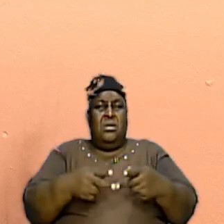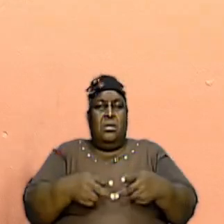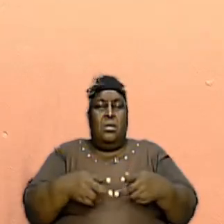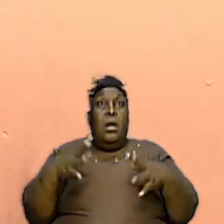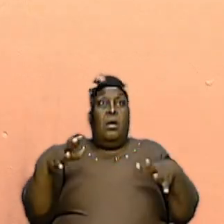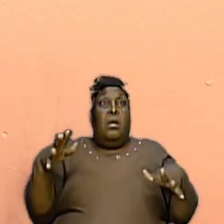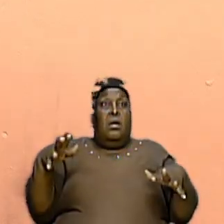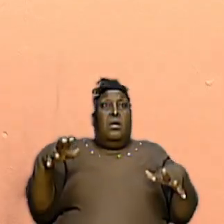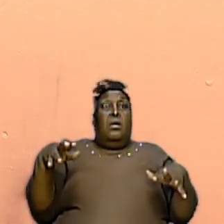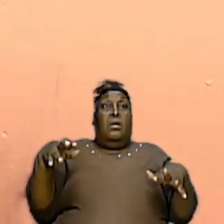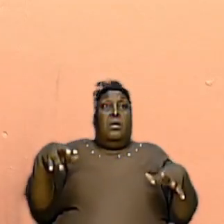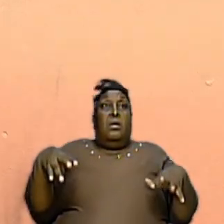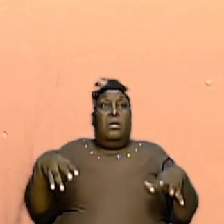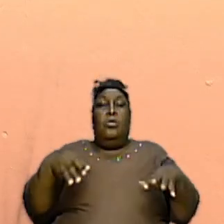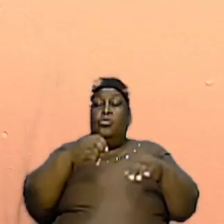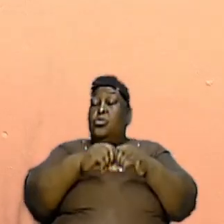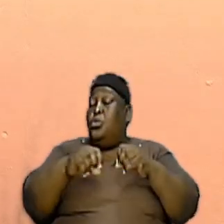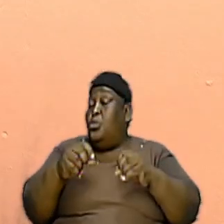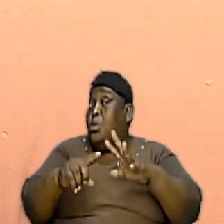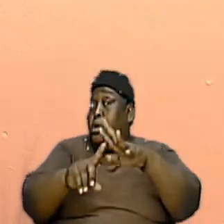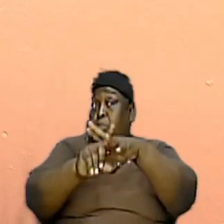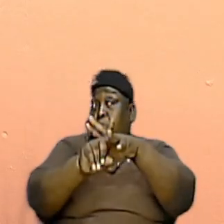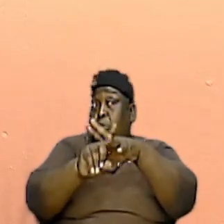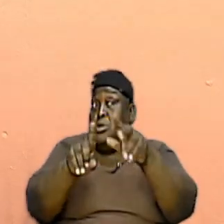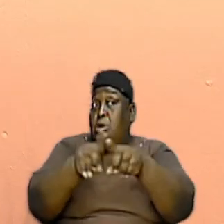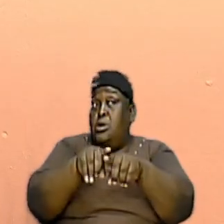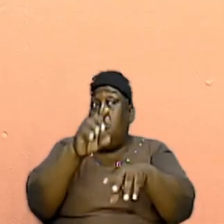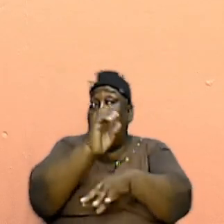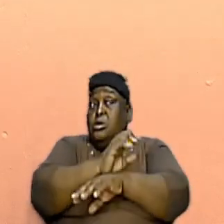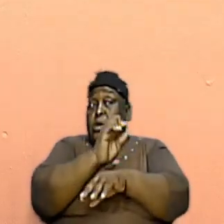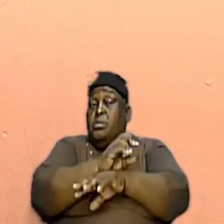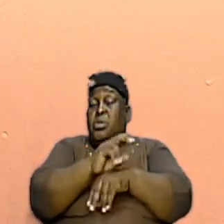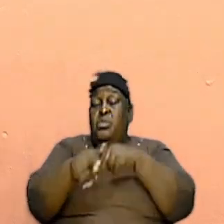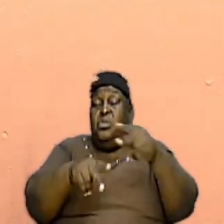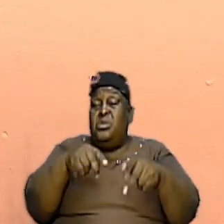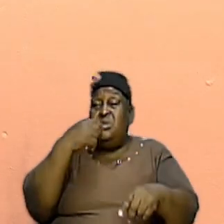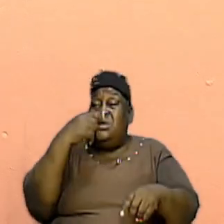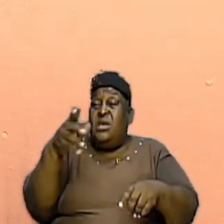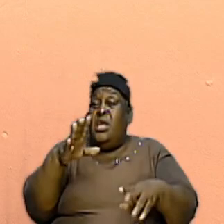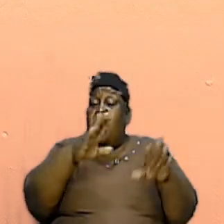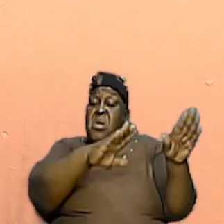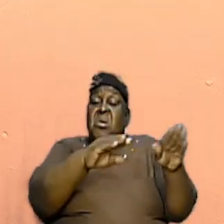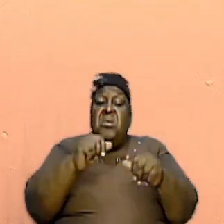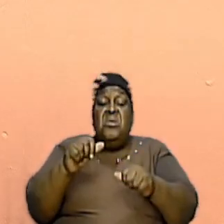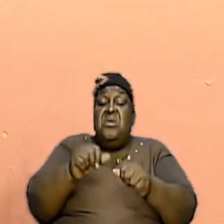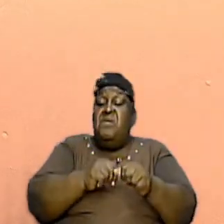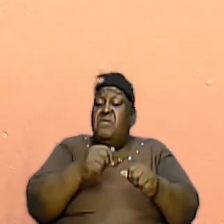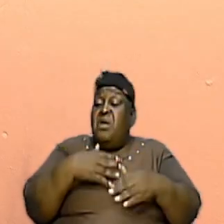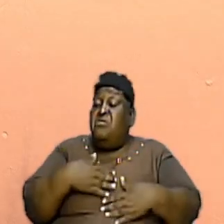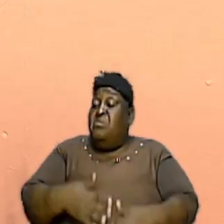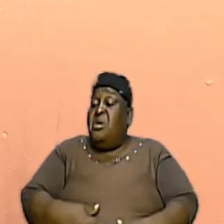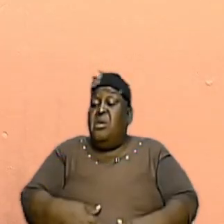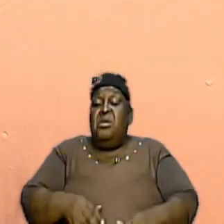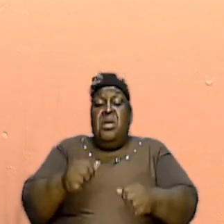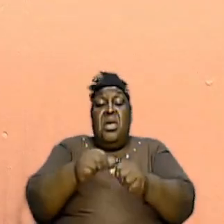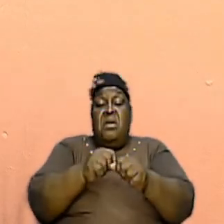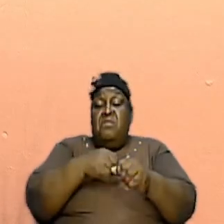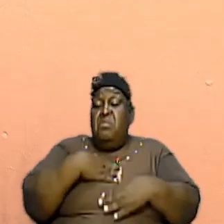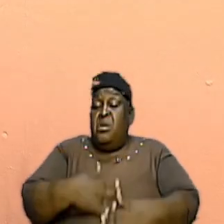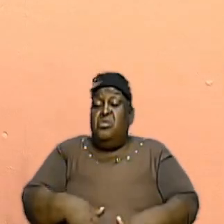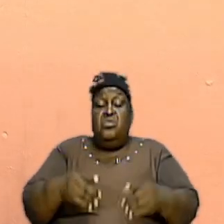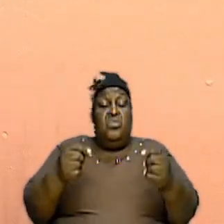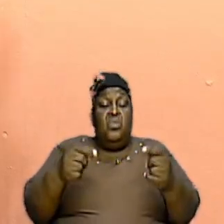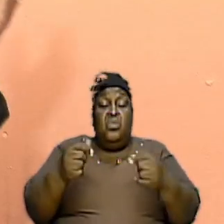frightened. It does not appear to be church. And so we might easily say leave them. Leave everybody. Let everybody do their own thing because